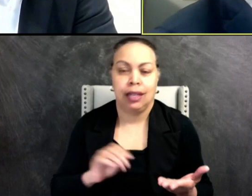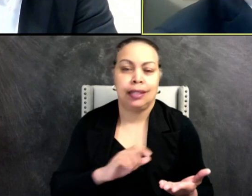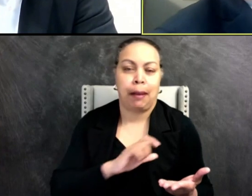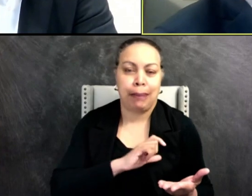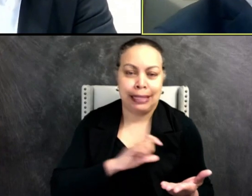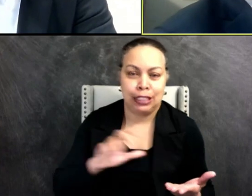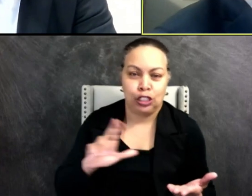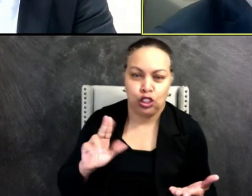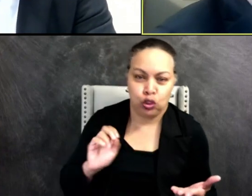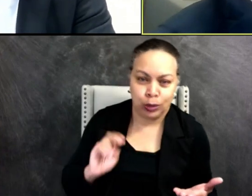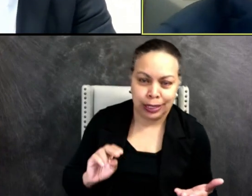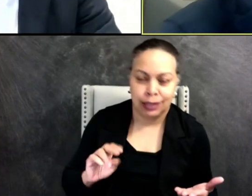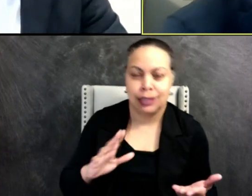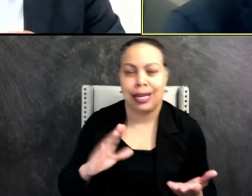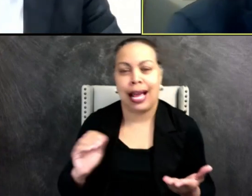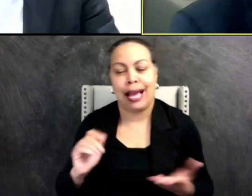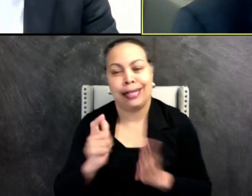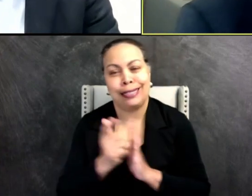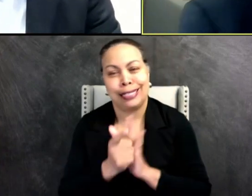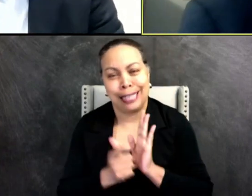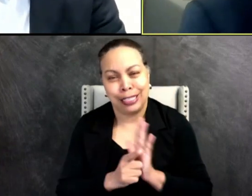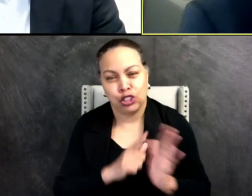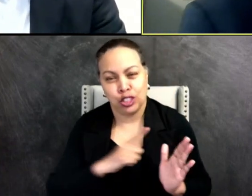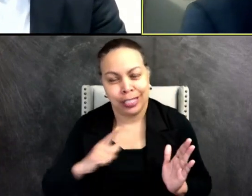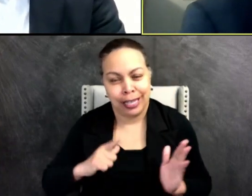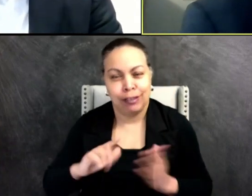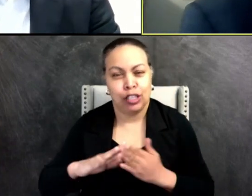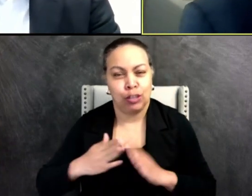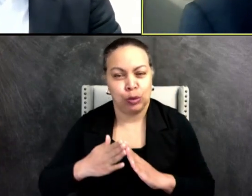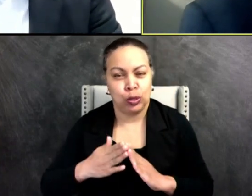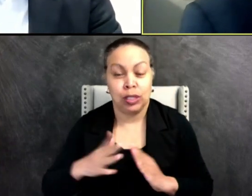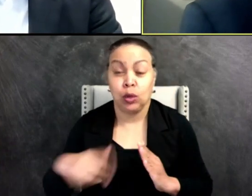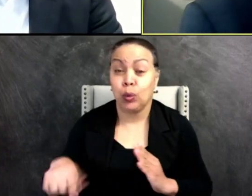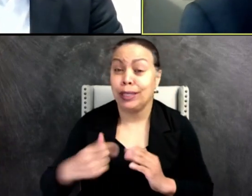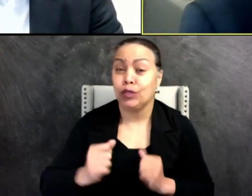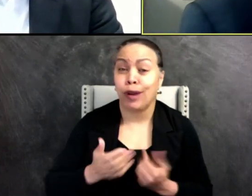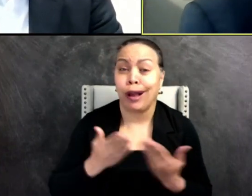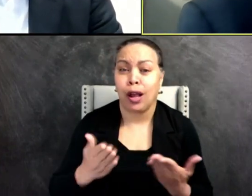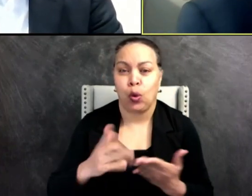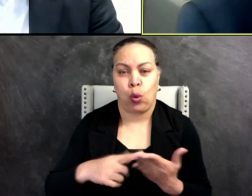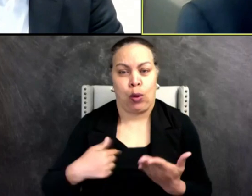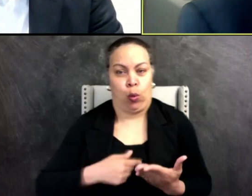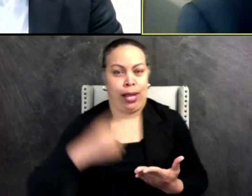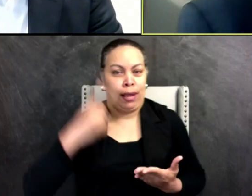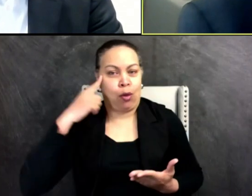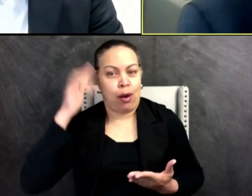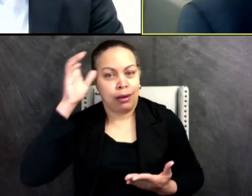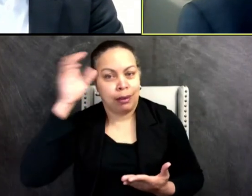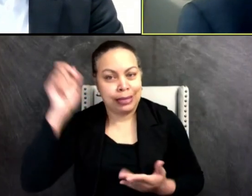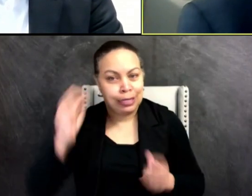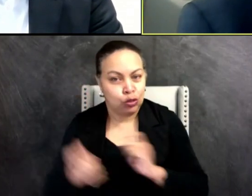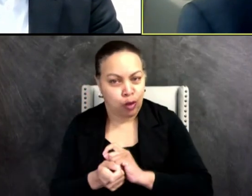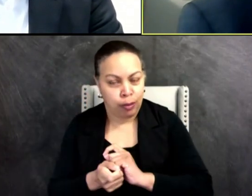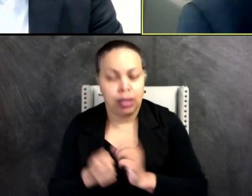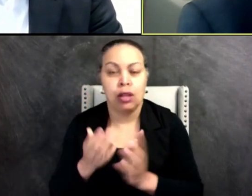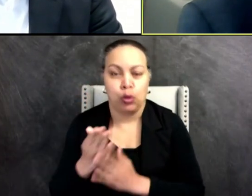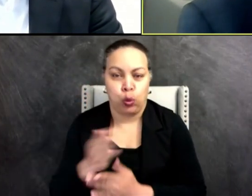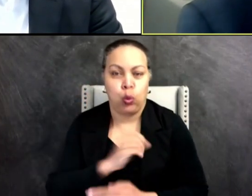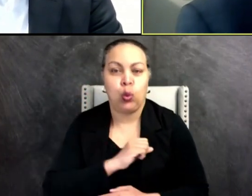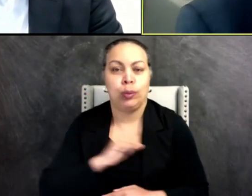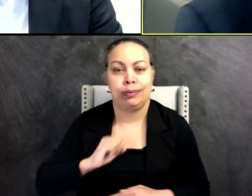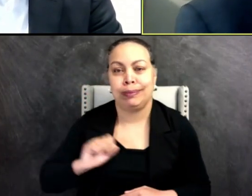legislative community, we tried to introduce some, what we thought were common sense reforms through the Senate budget process,